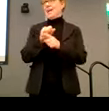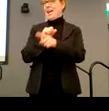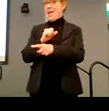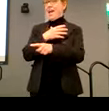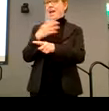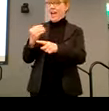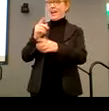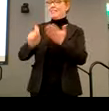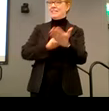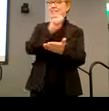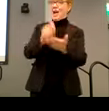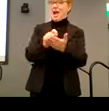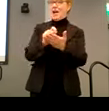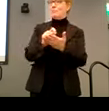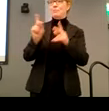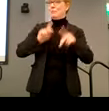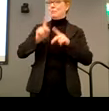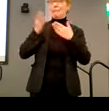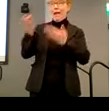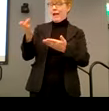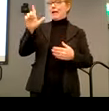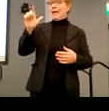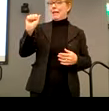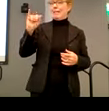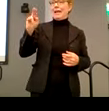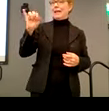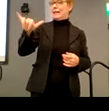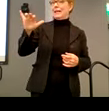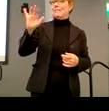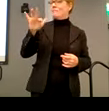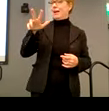in our community. Ain't that the truth?